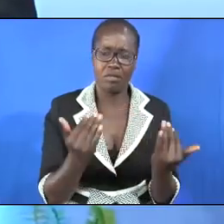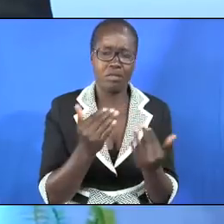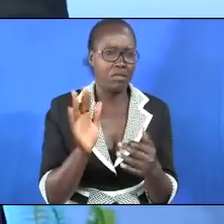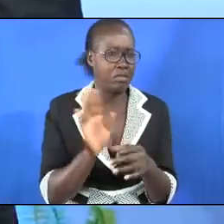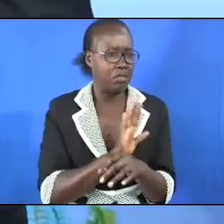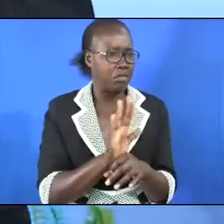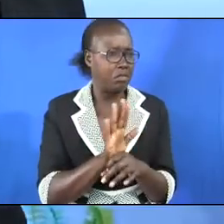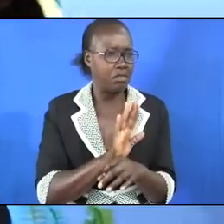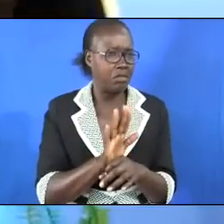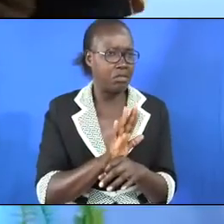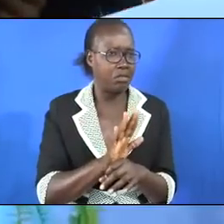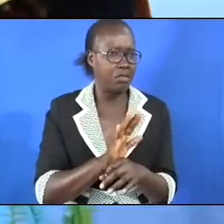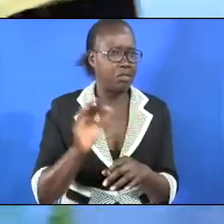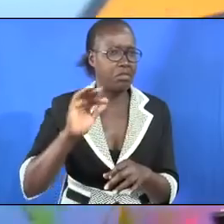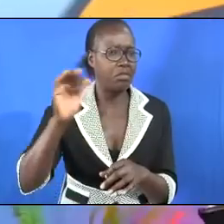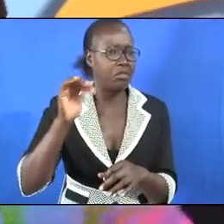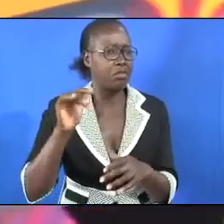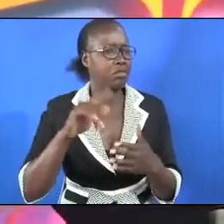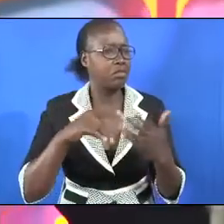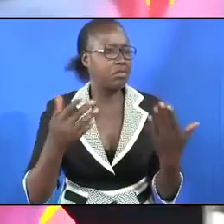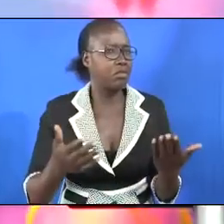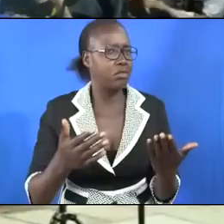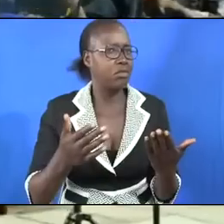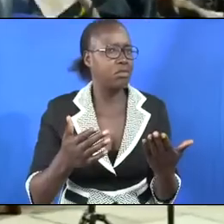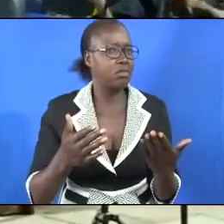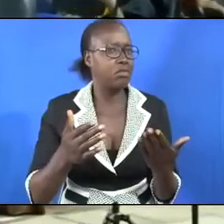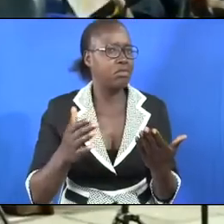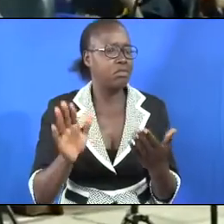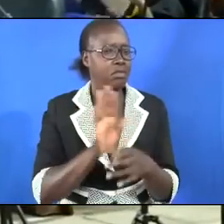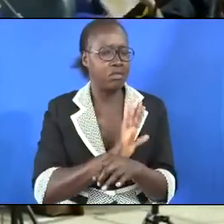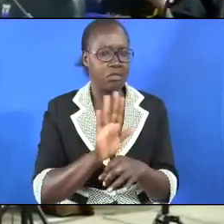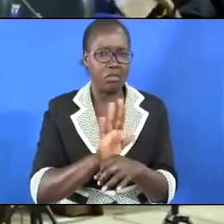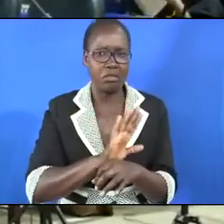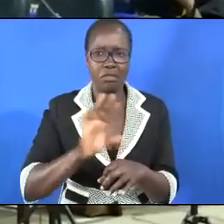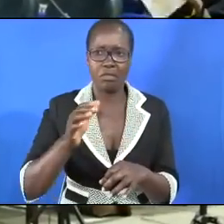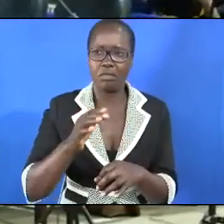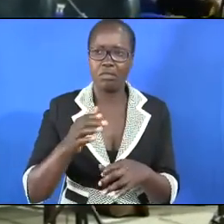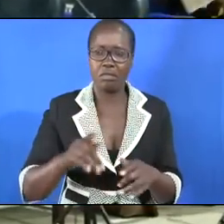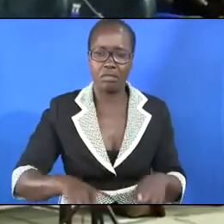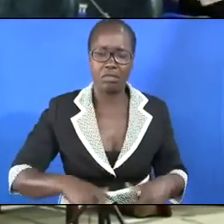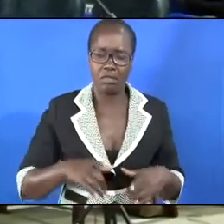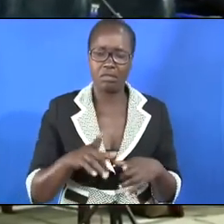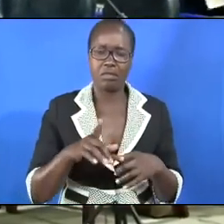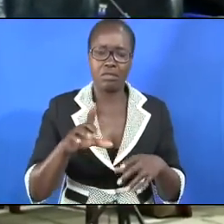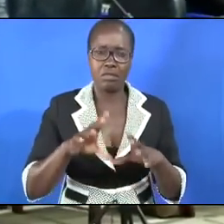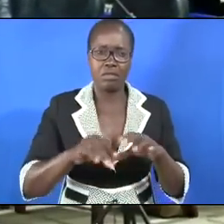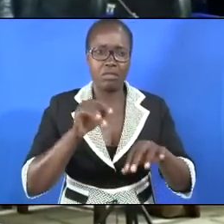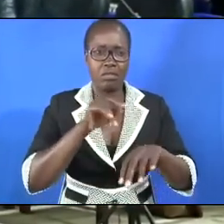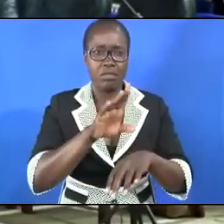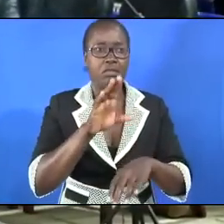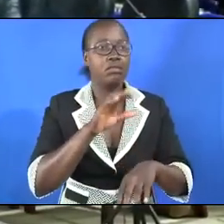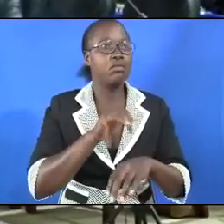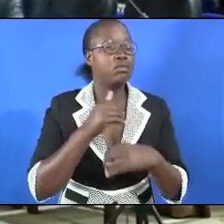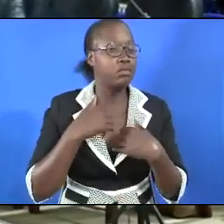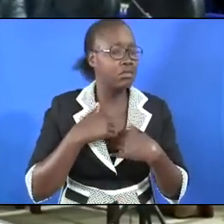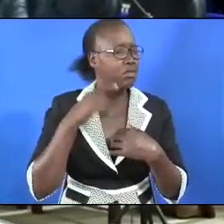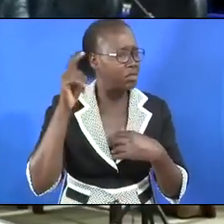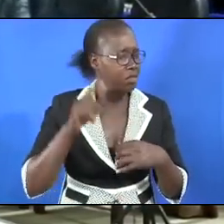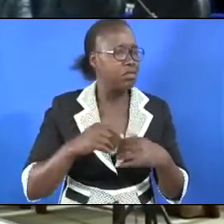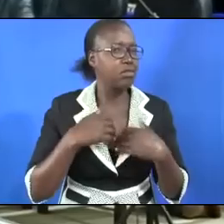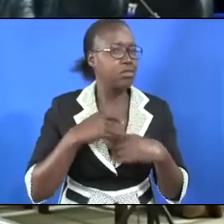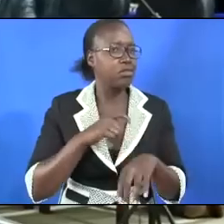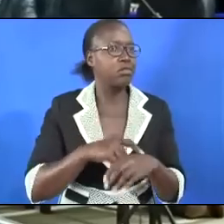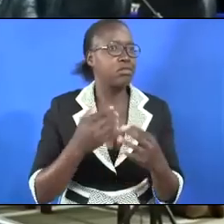live in the city however busy the city might be and takes our time we must create time with our children